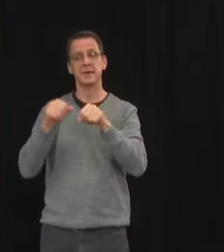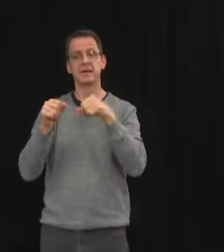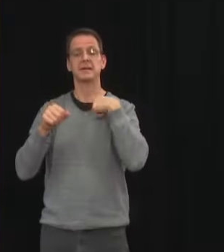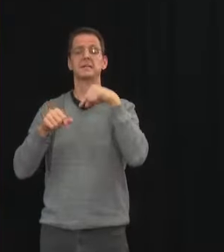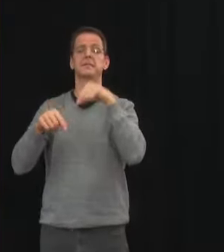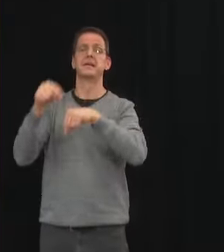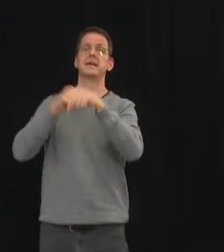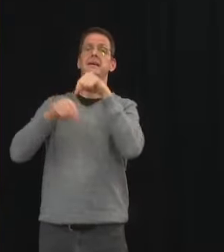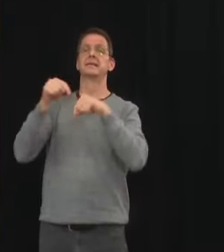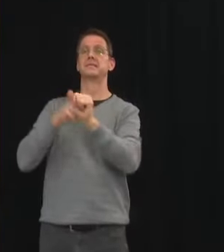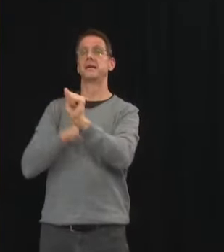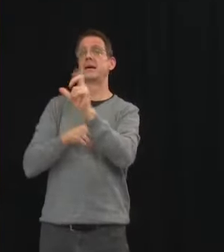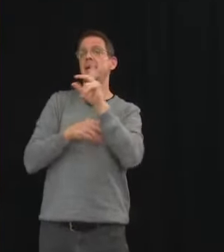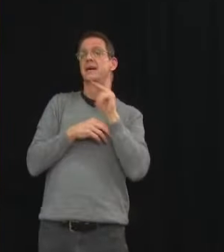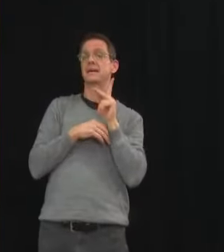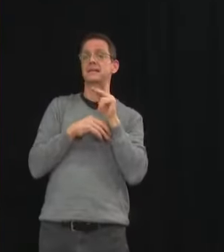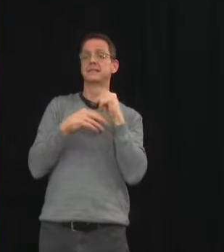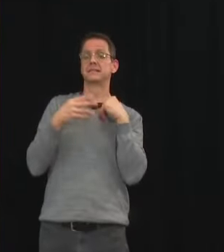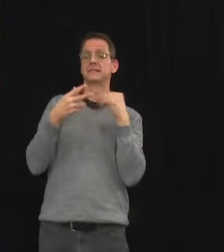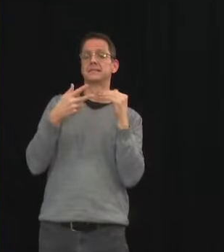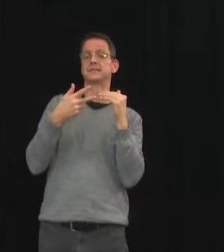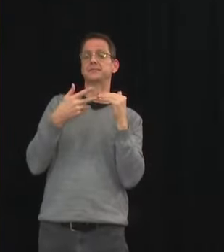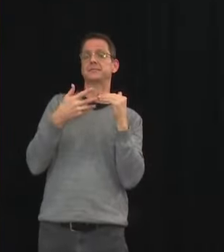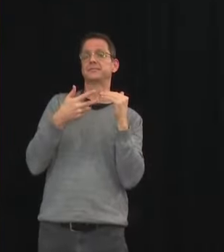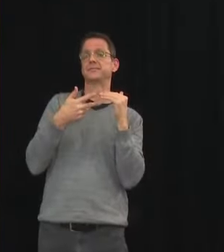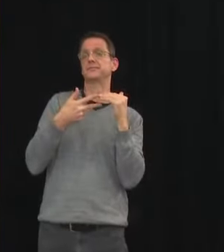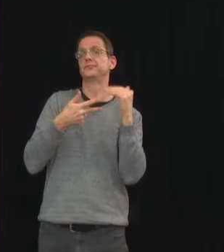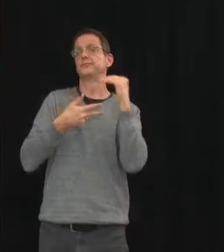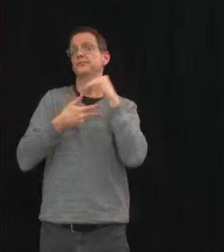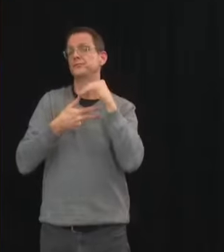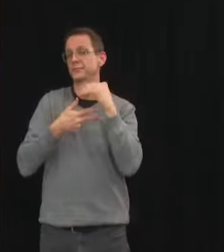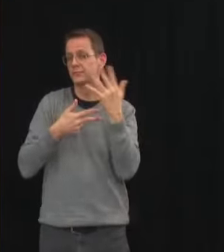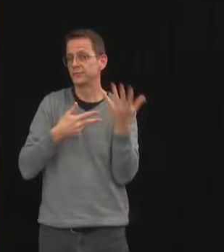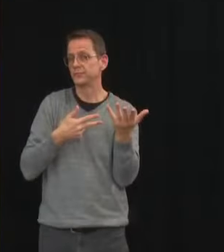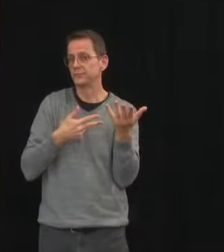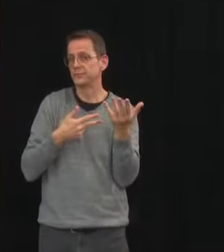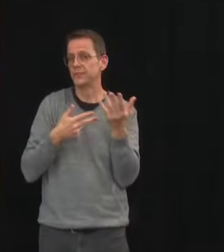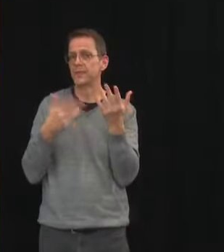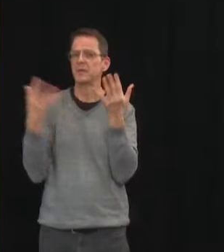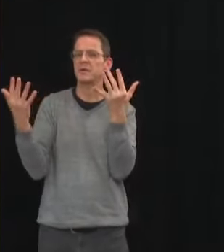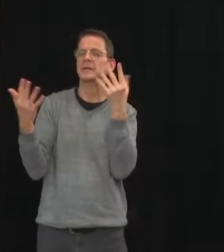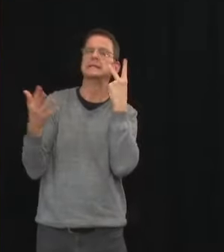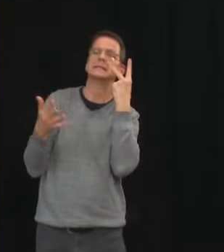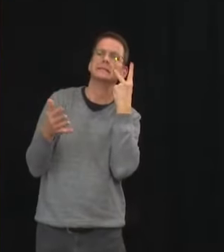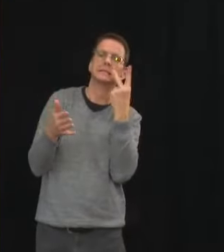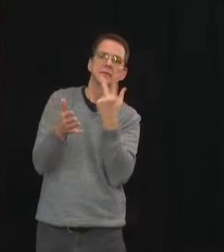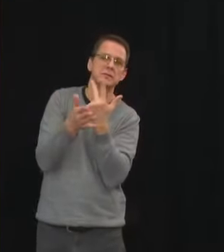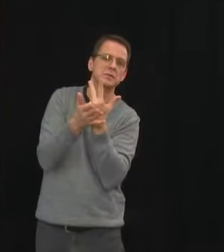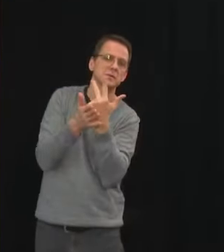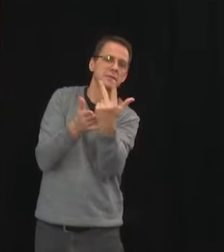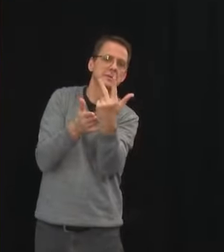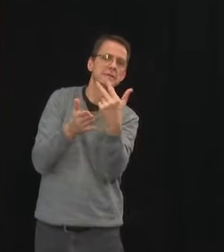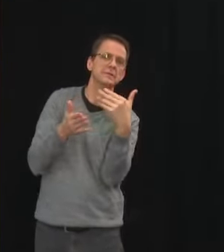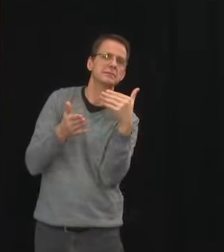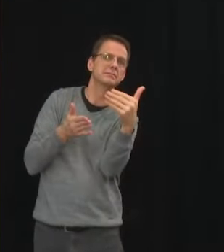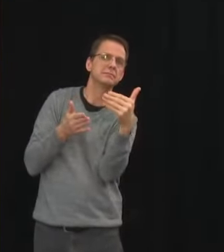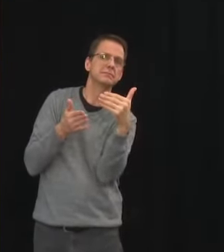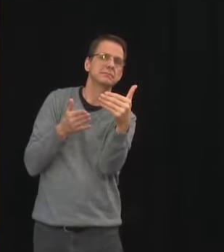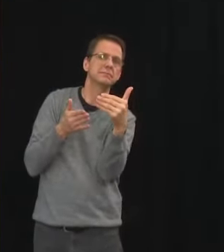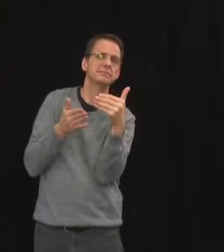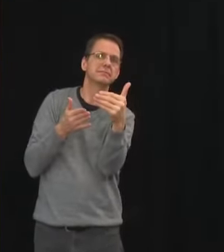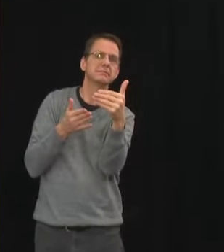In the meantime, we'll continue to roll out the vaccination plan, administering doses as soon as we get them from the federal government.